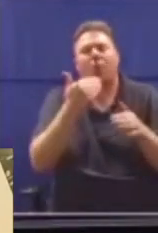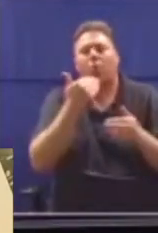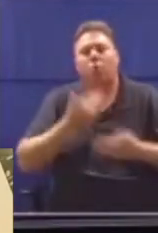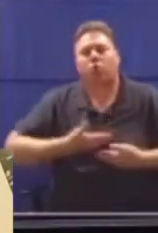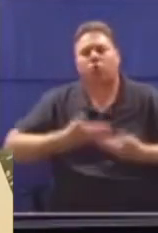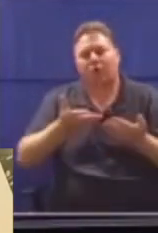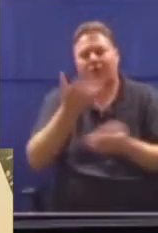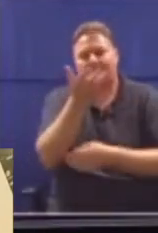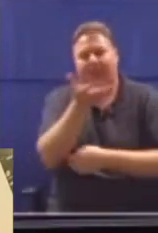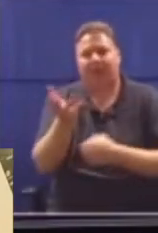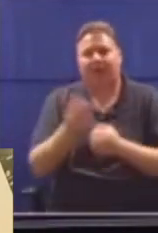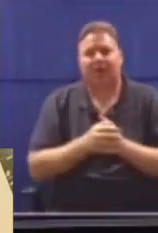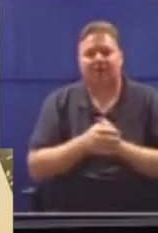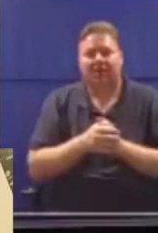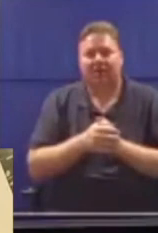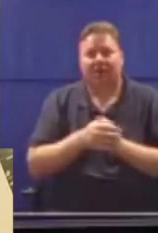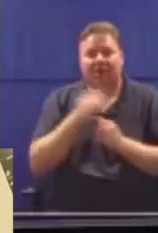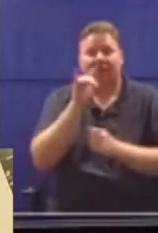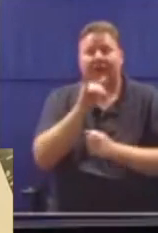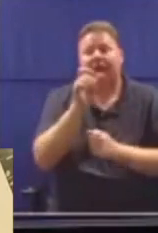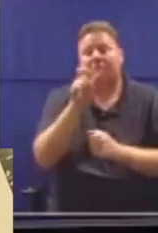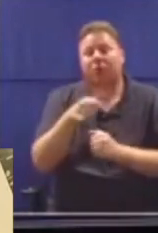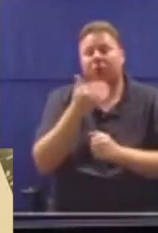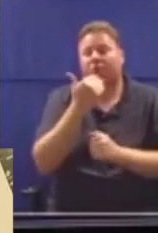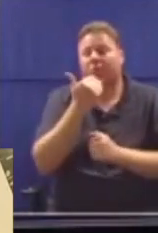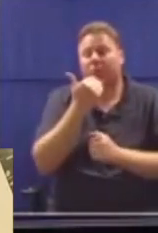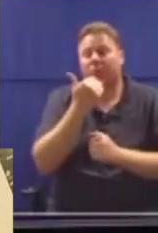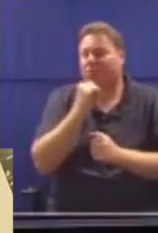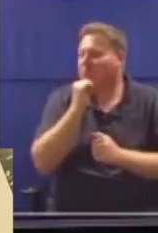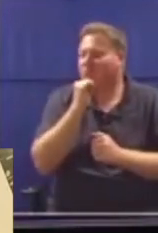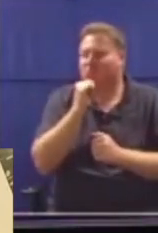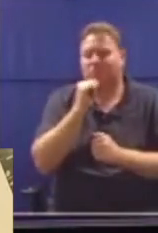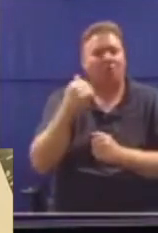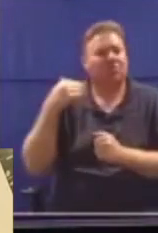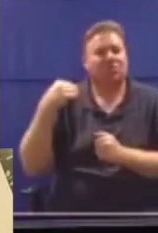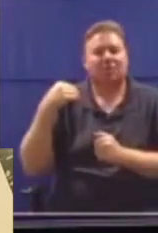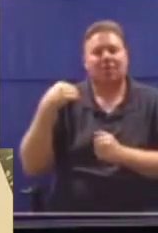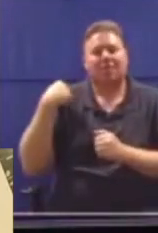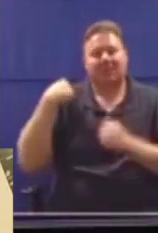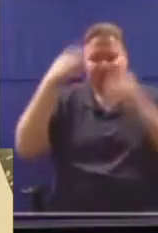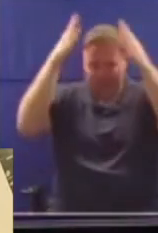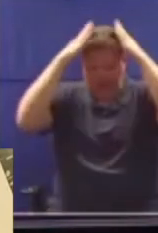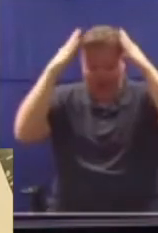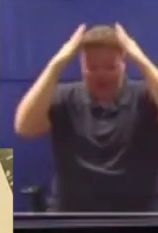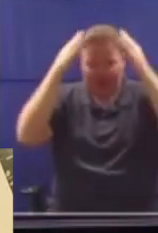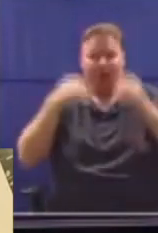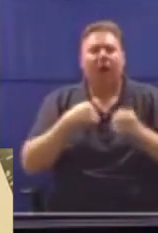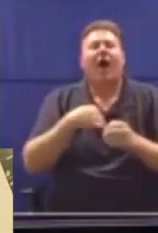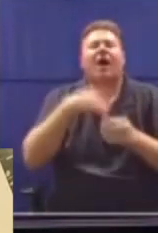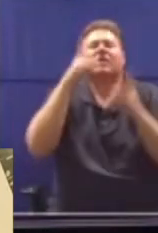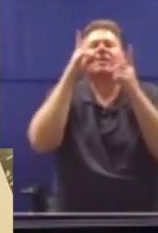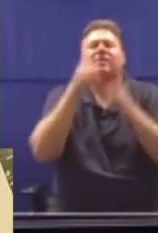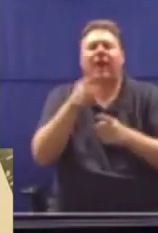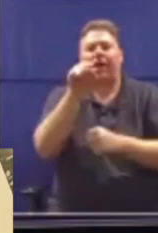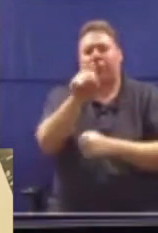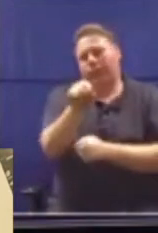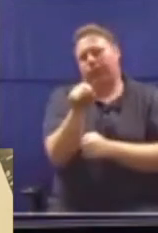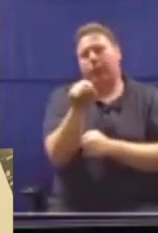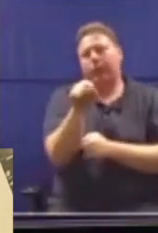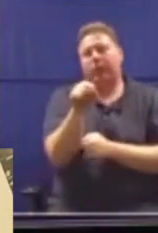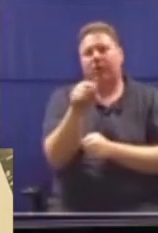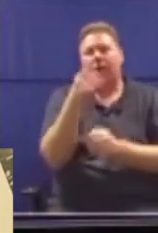and that person is definitely not minister becky tale so i dare you mr president choose us